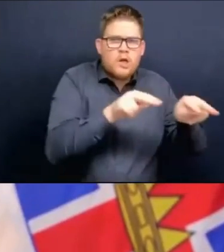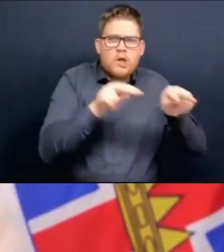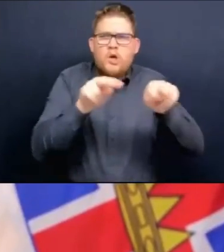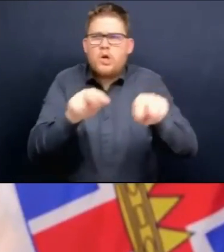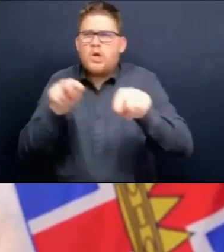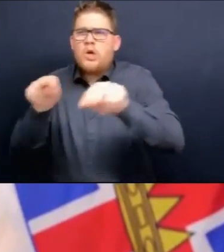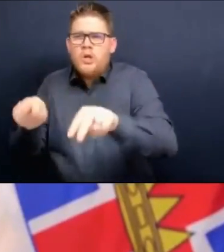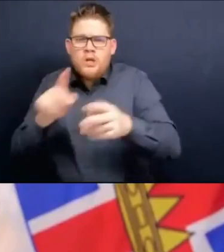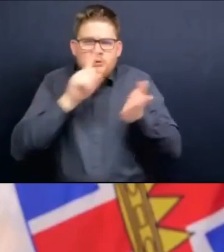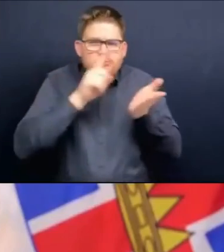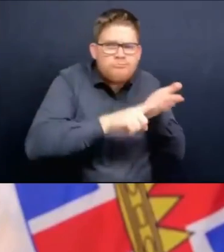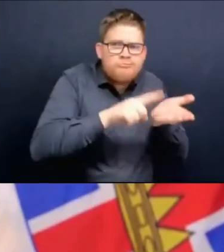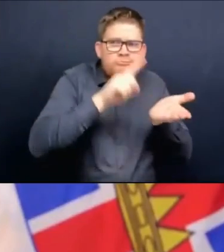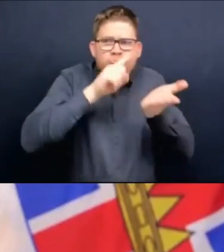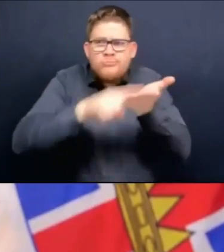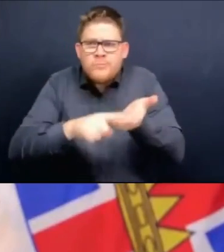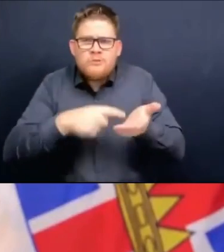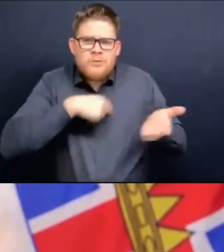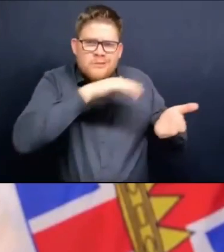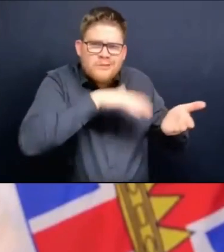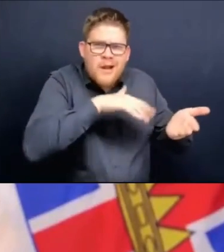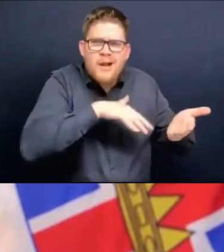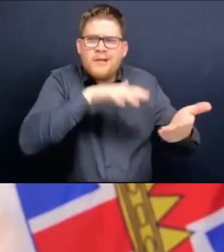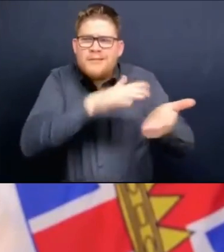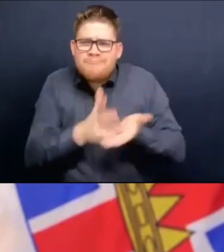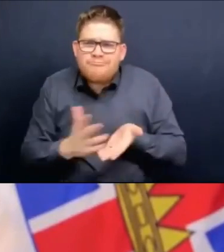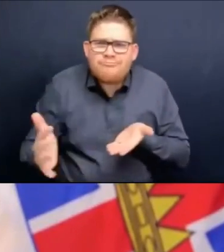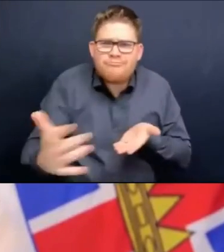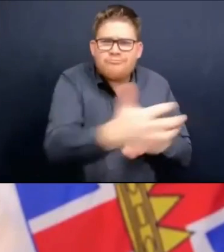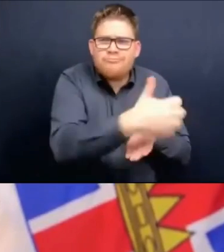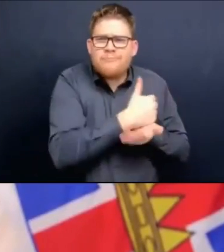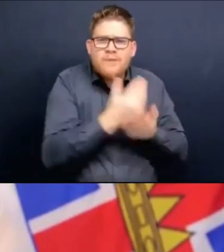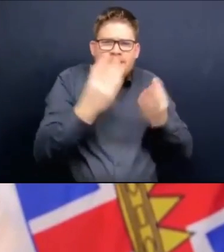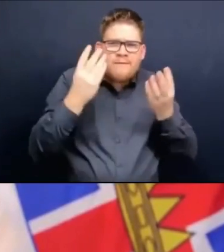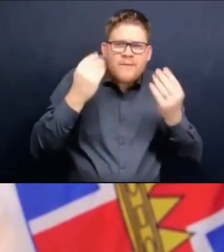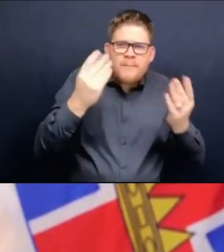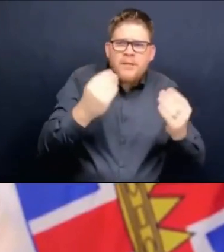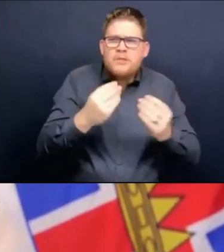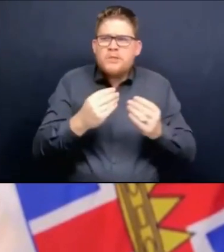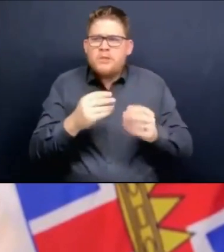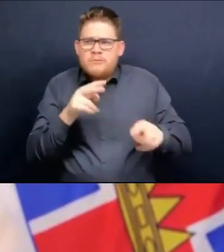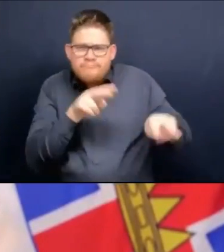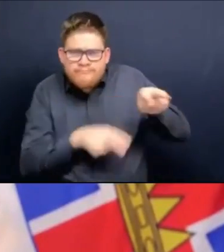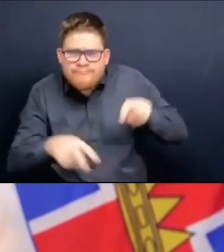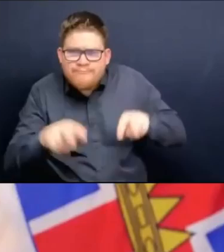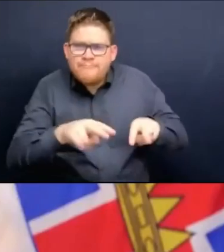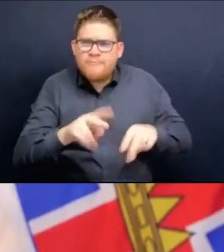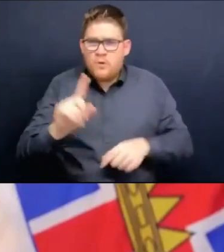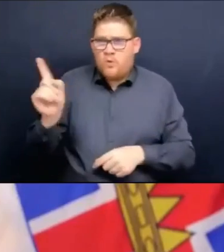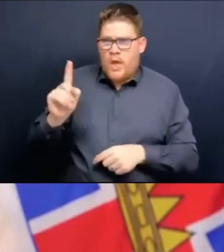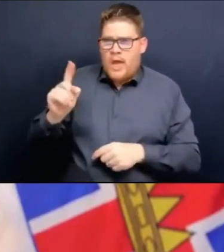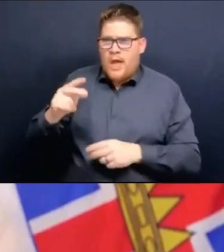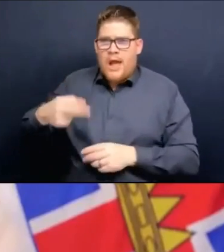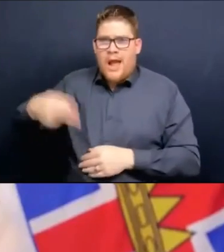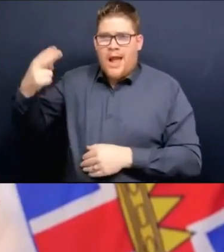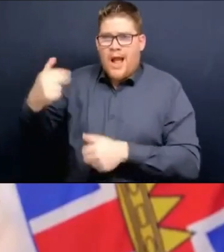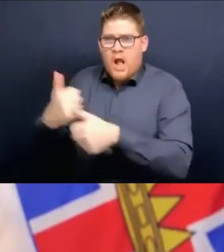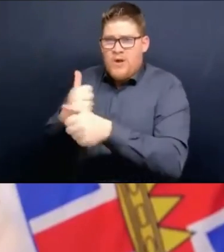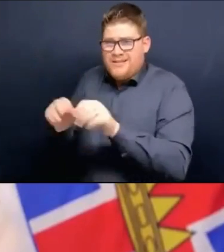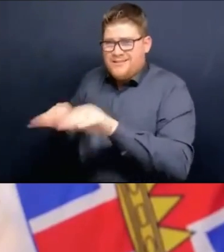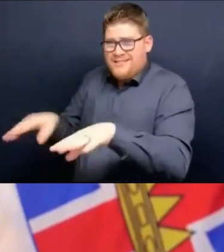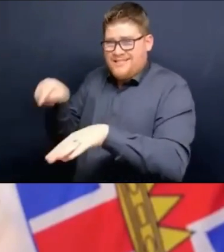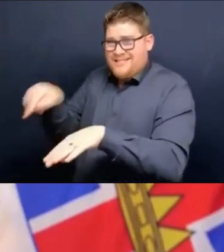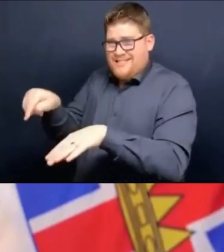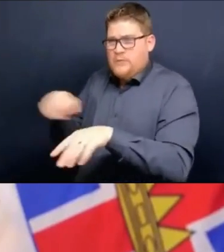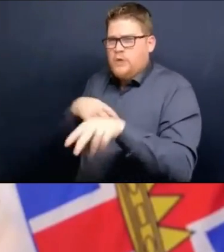vaccine effectiveness studies, on understanding who's most at risk from whatever the next variant is that arises. But I don't believe